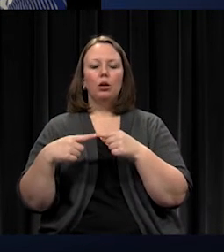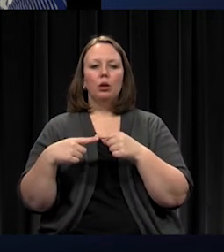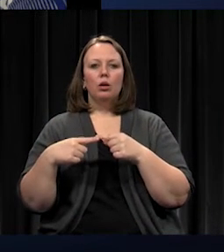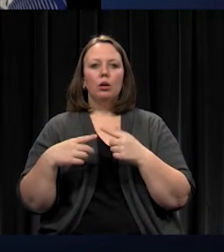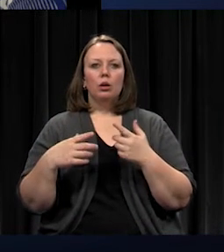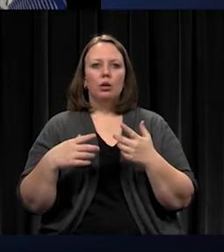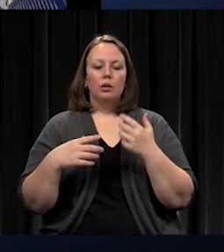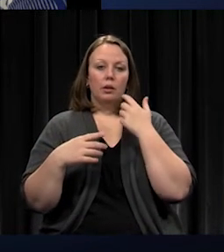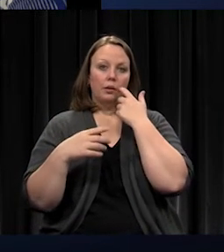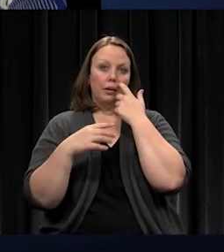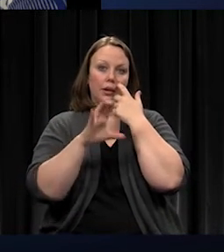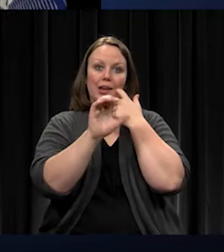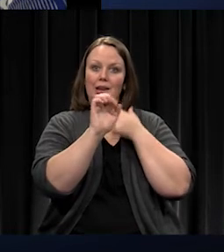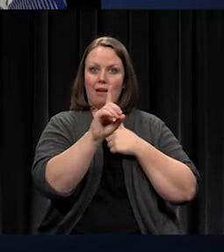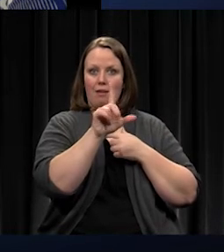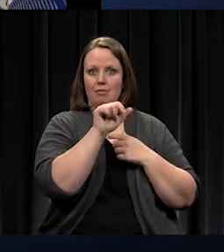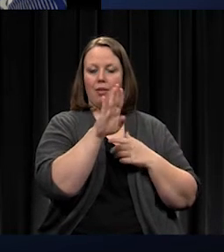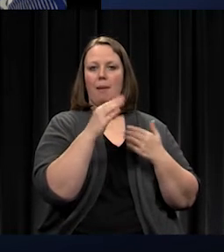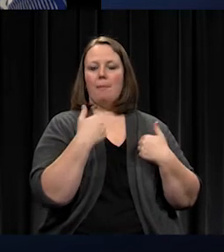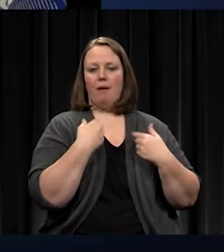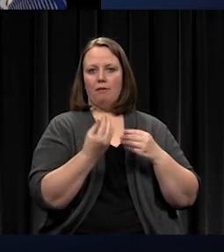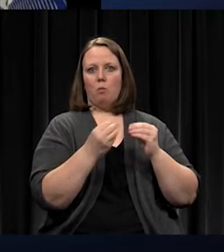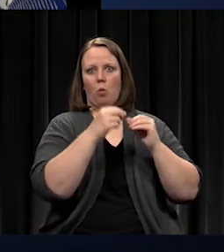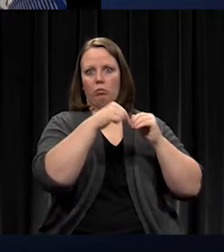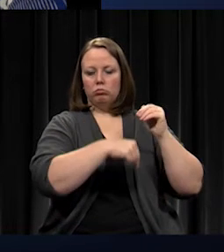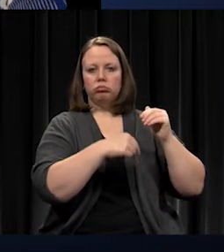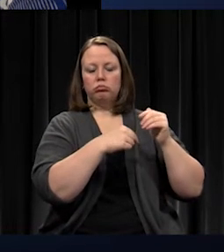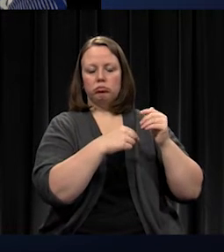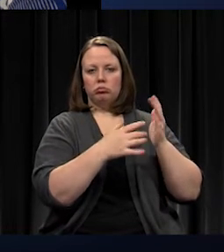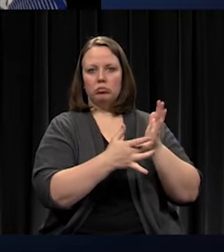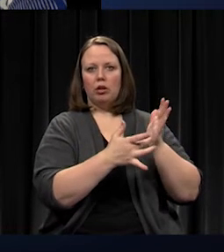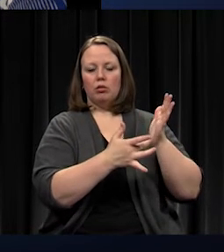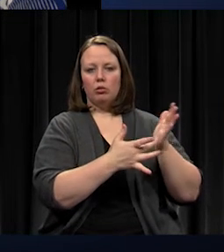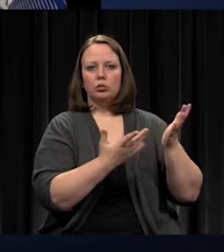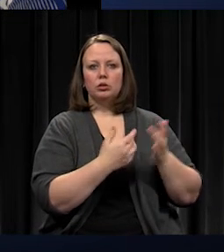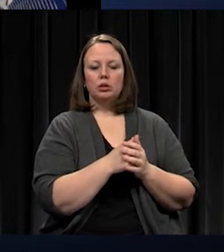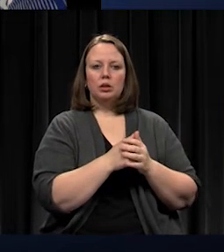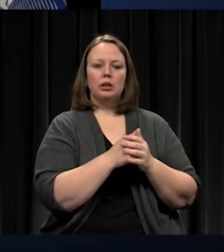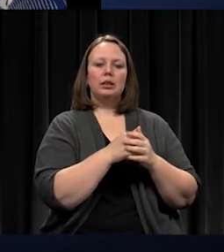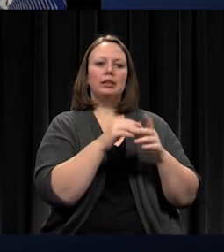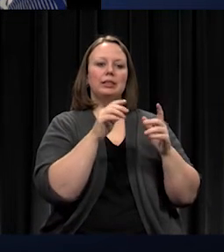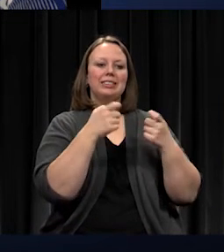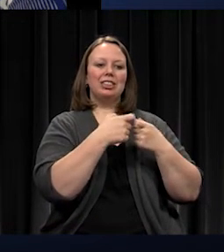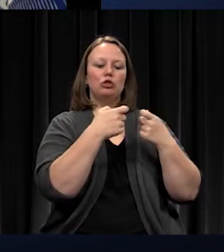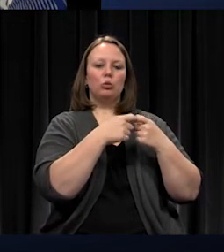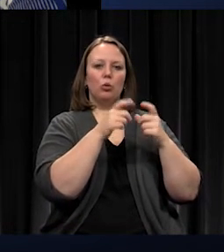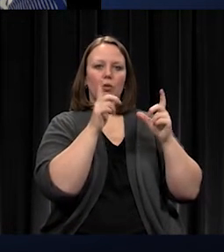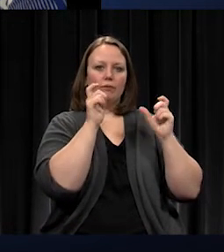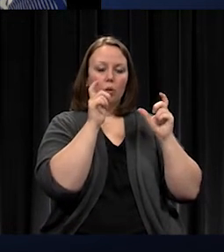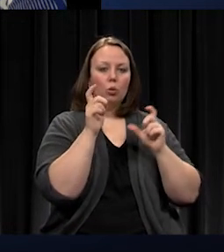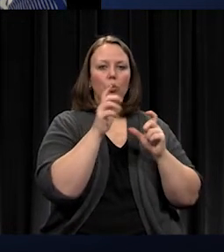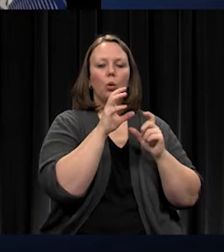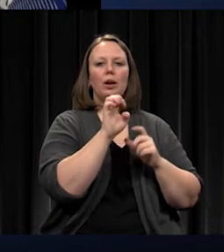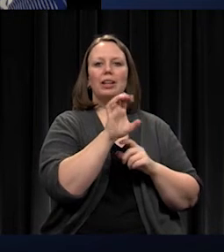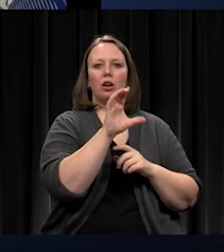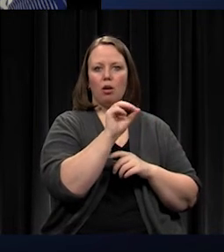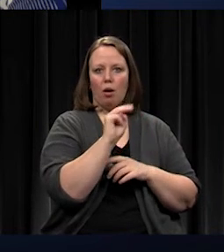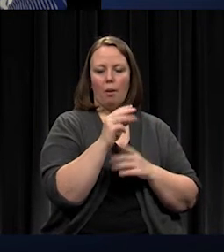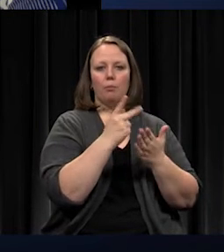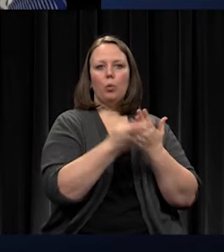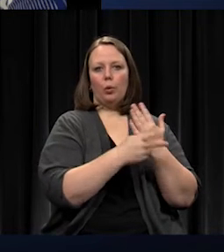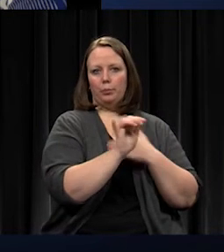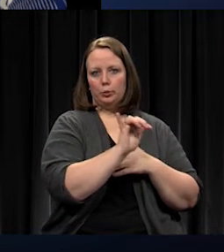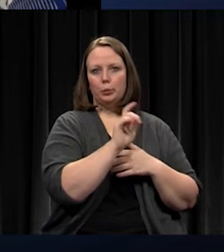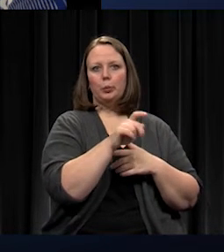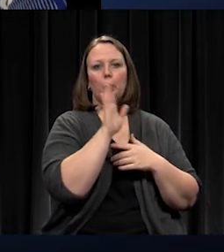in our CAD labs and digital photo and e-com programs. And although it feels like we've just got into the